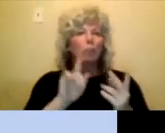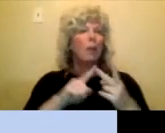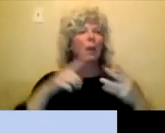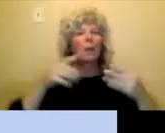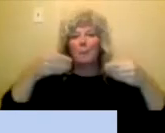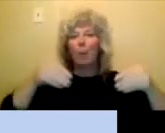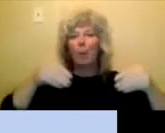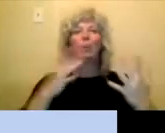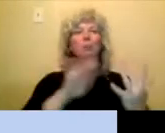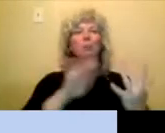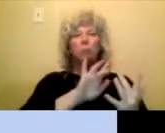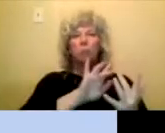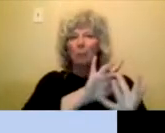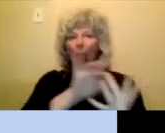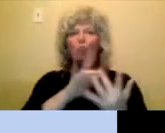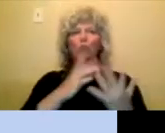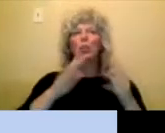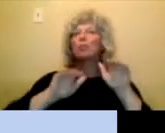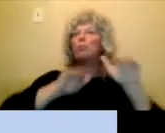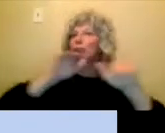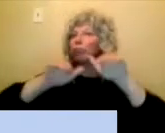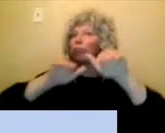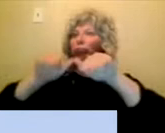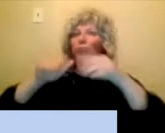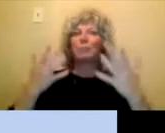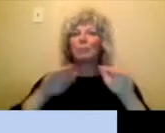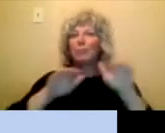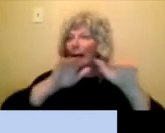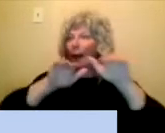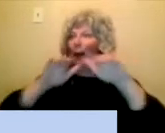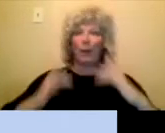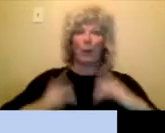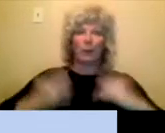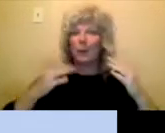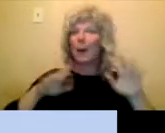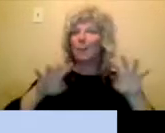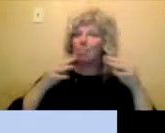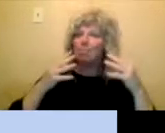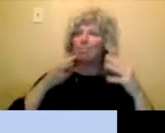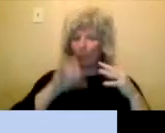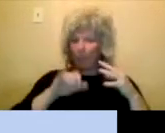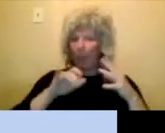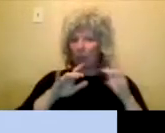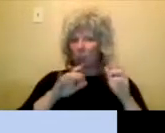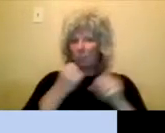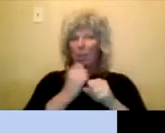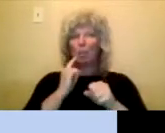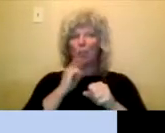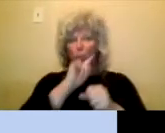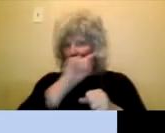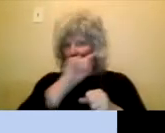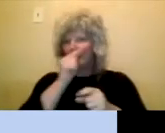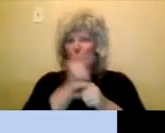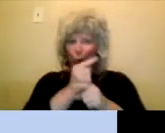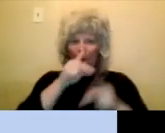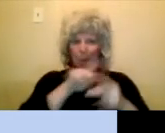sure that you are getting the people you want to be involved in the project involved.